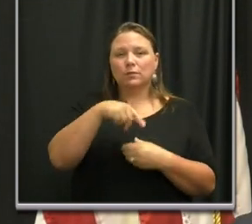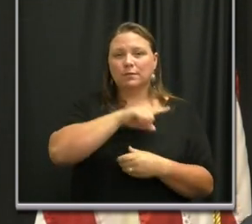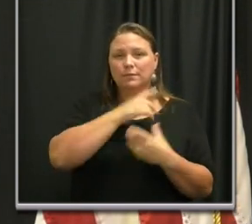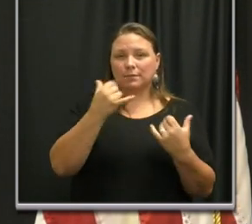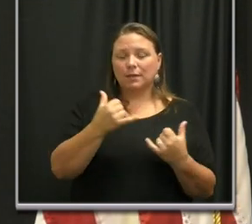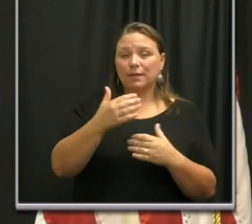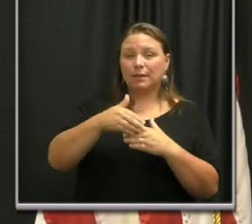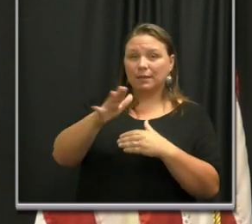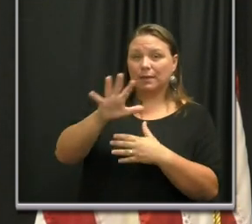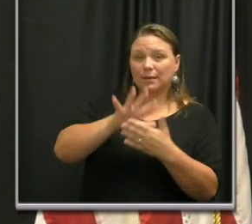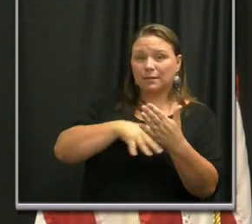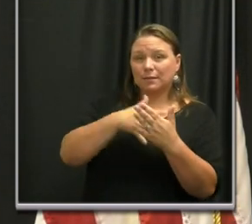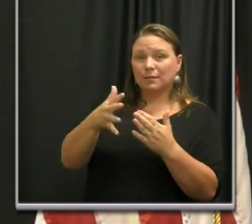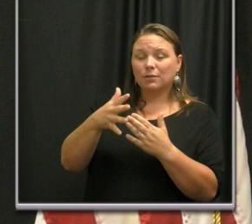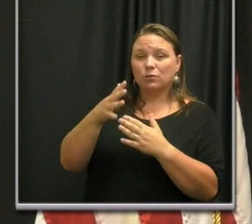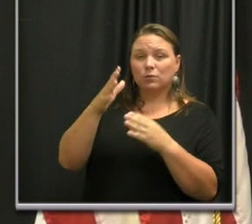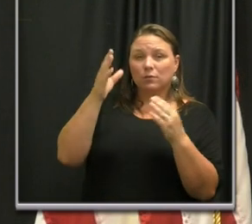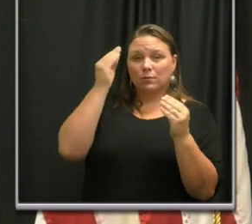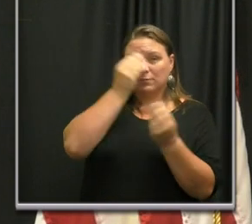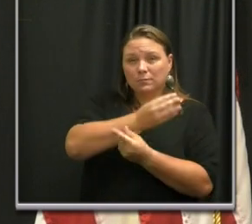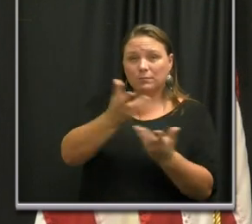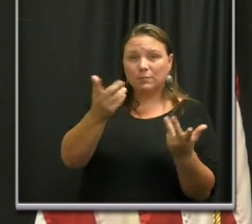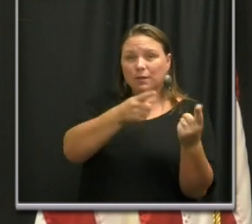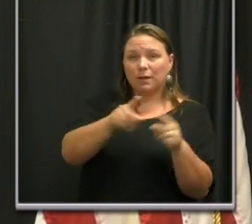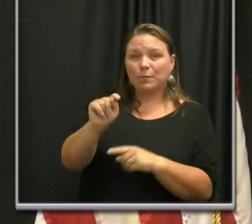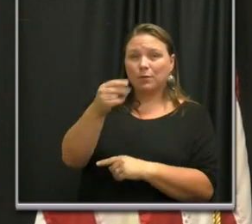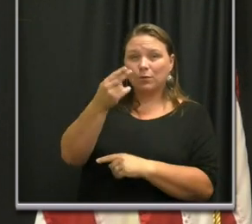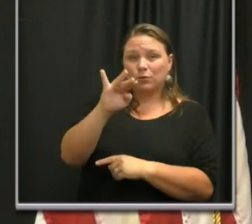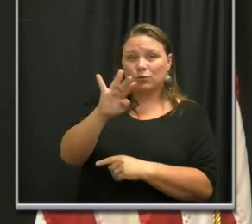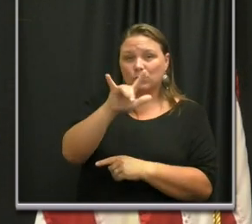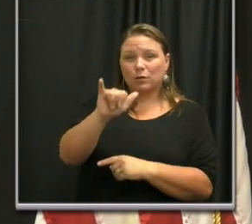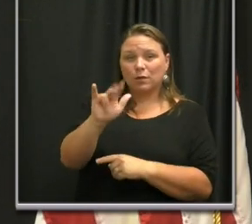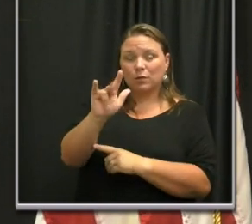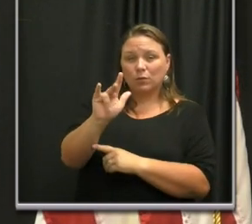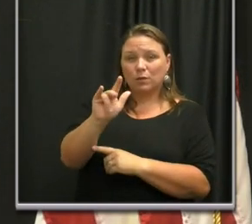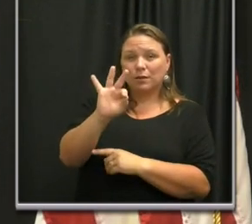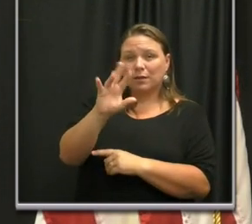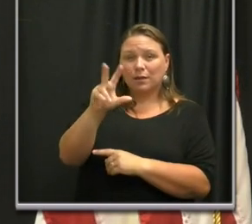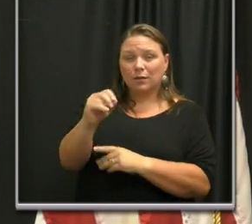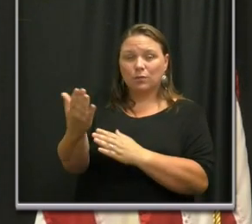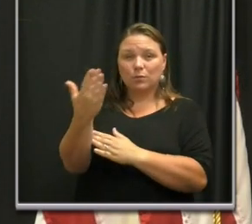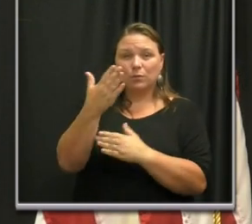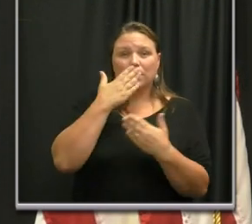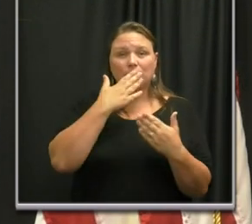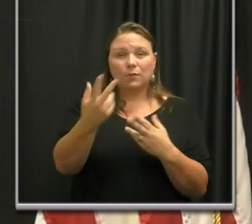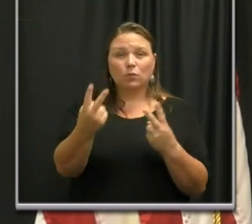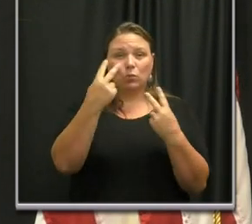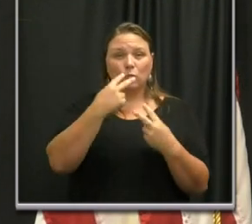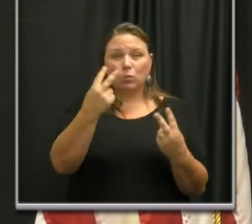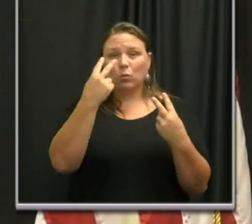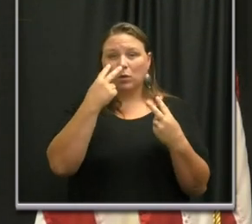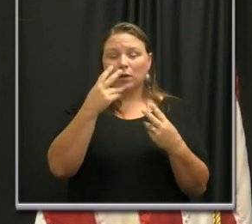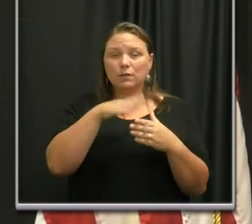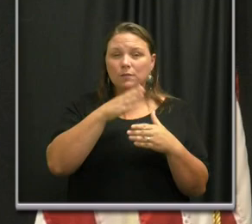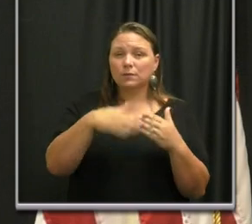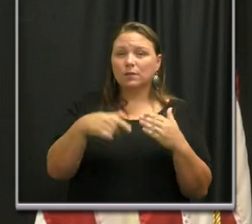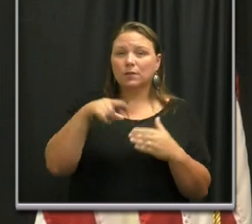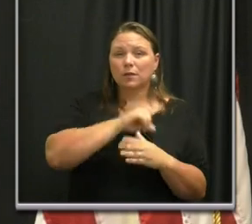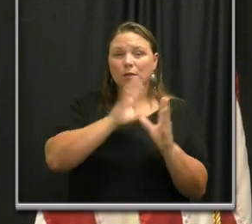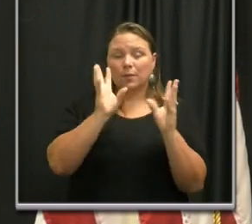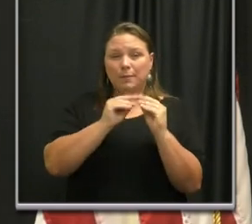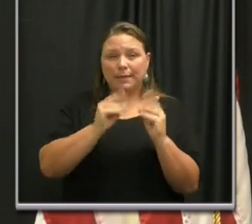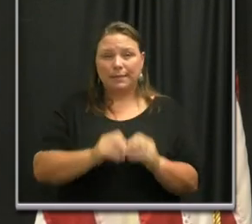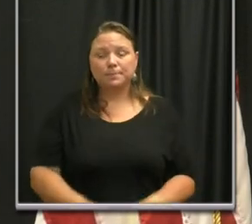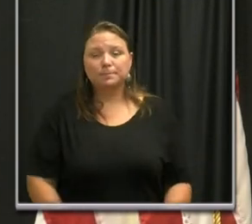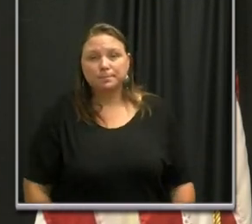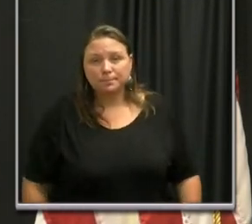The next scheduled Metro COVID-19 press briefing will air on Thursday, July 23rd at 9.30 a.m. Thank you for joining us. This concludes today's